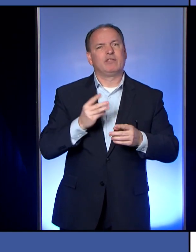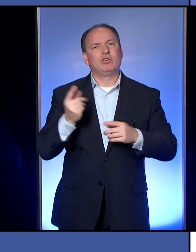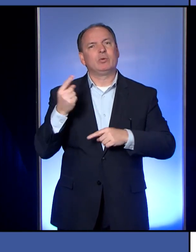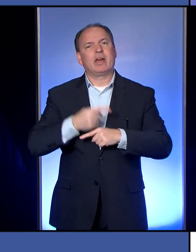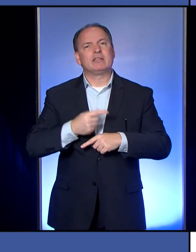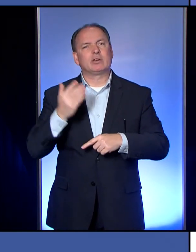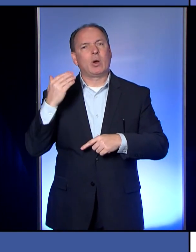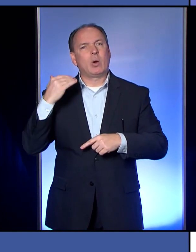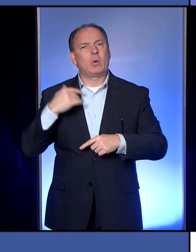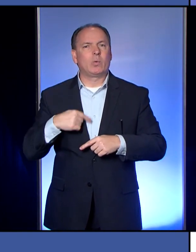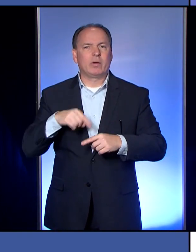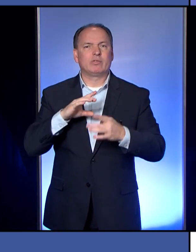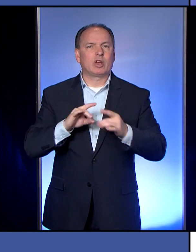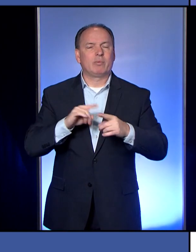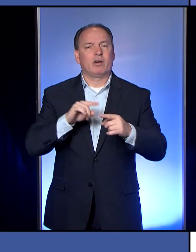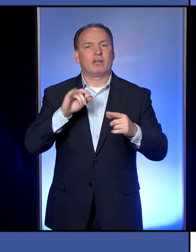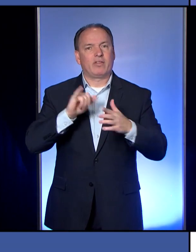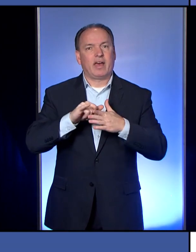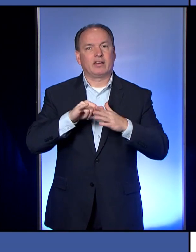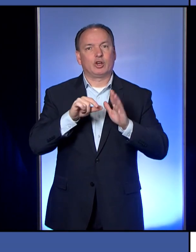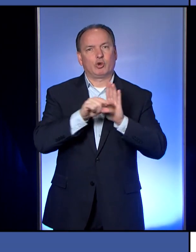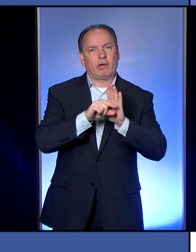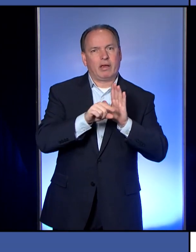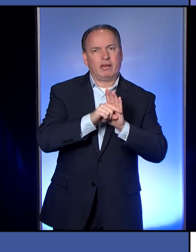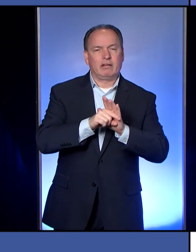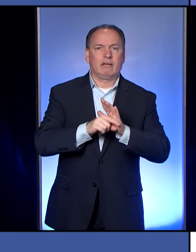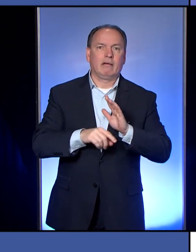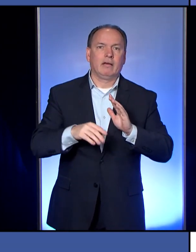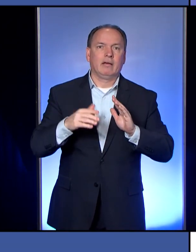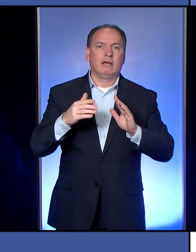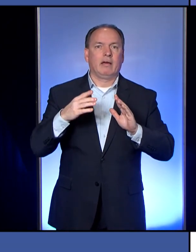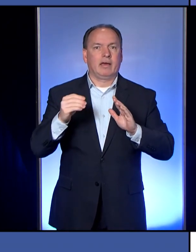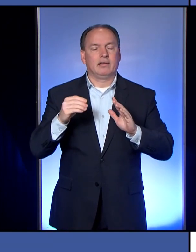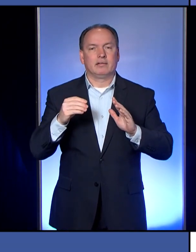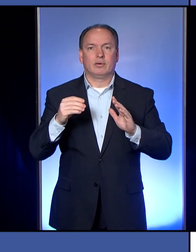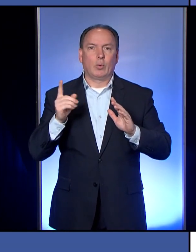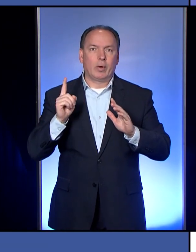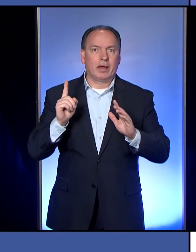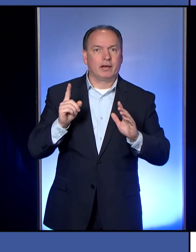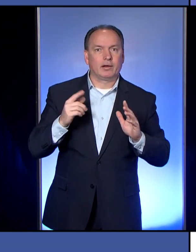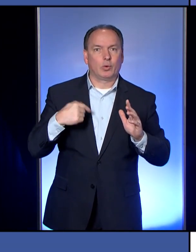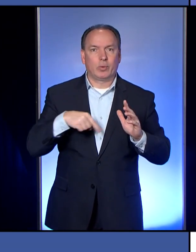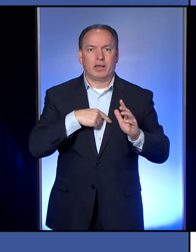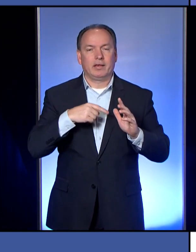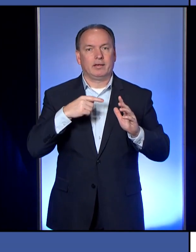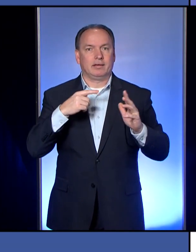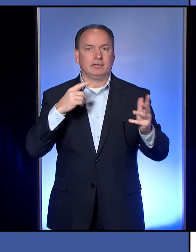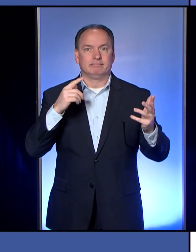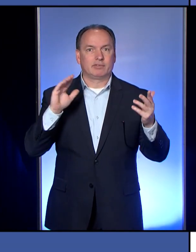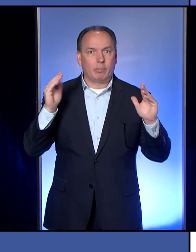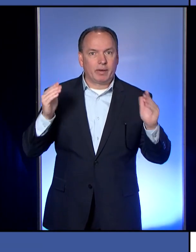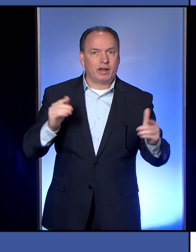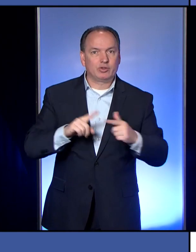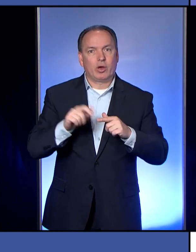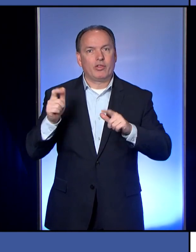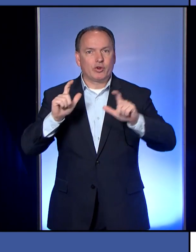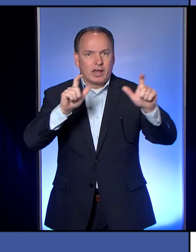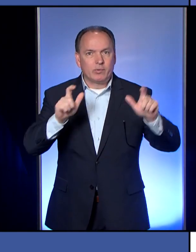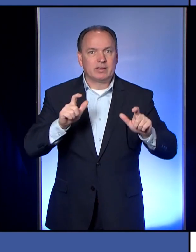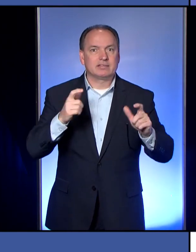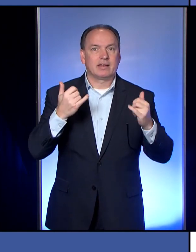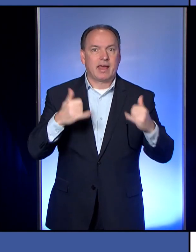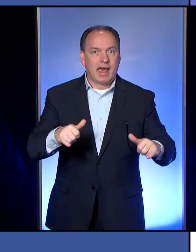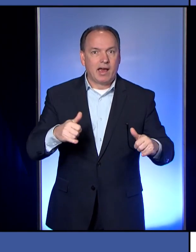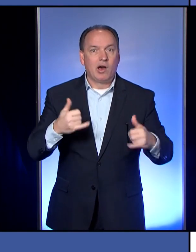of Pennsylvania counties, we were still in the 20s, even though we're only, we're number 15 in population, and now we're number 31